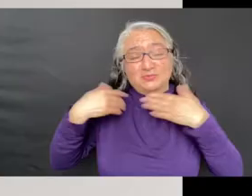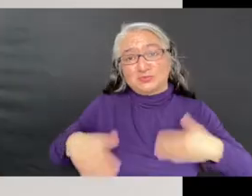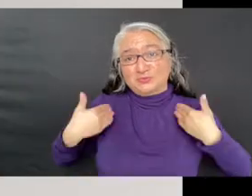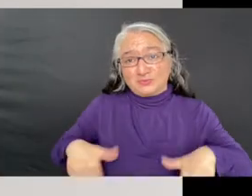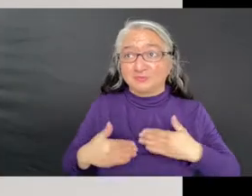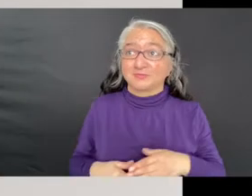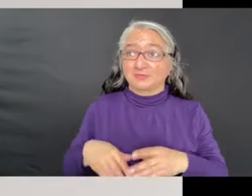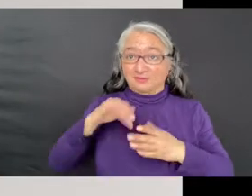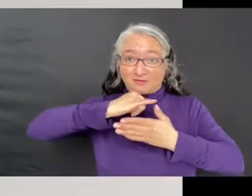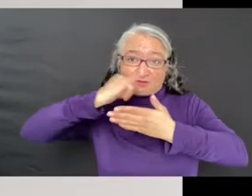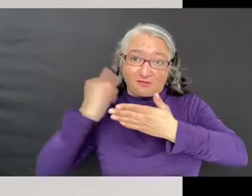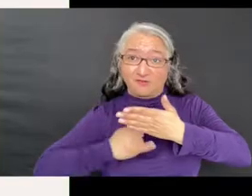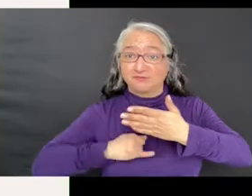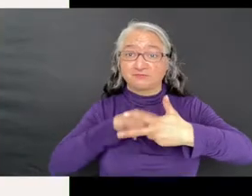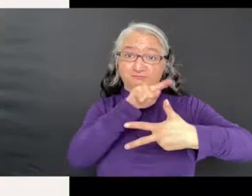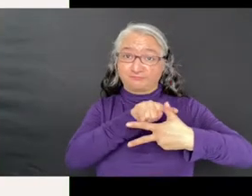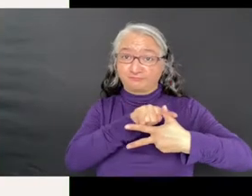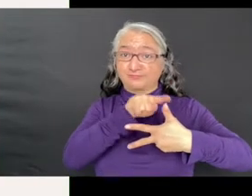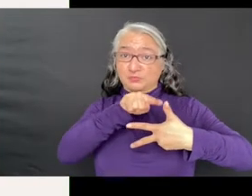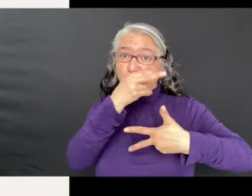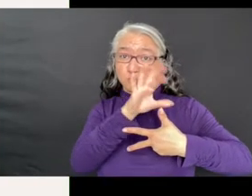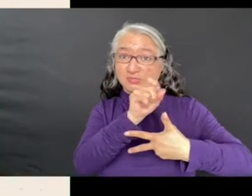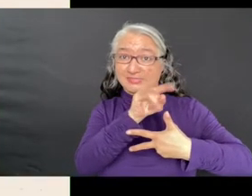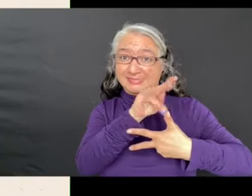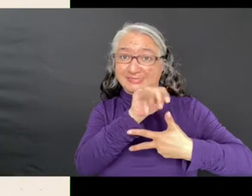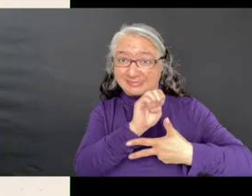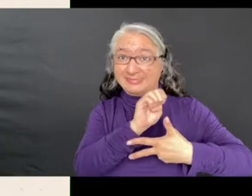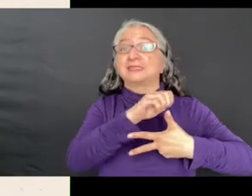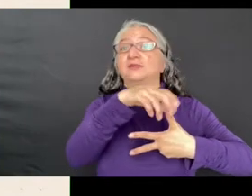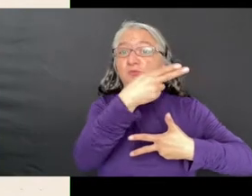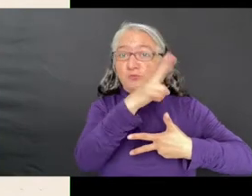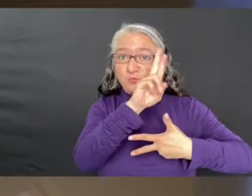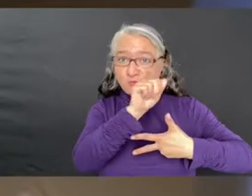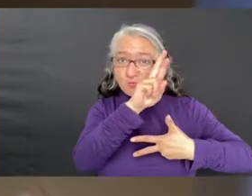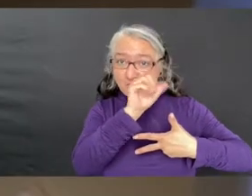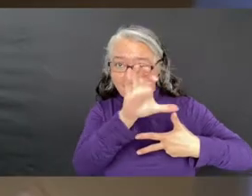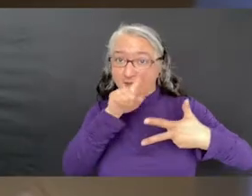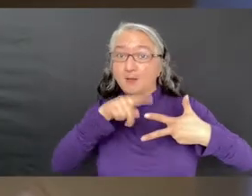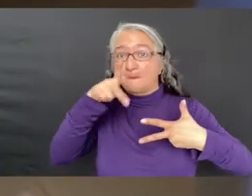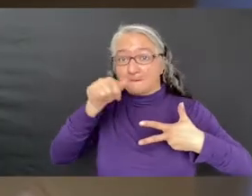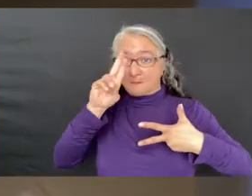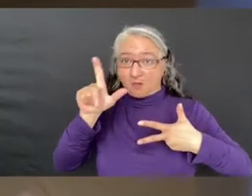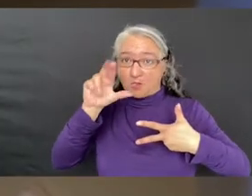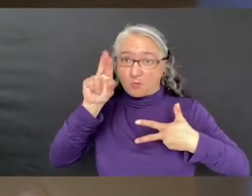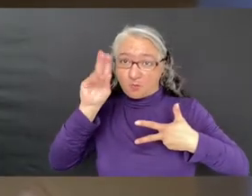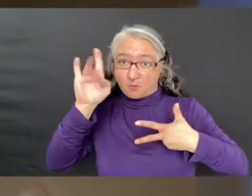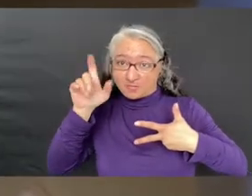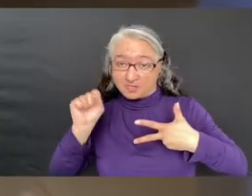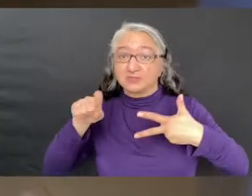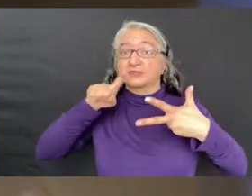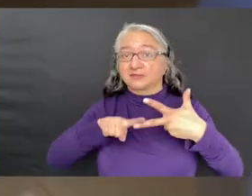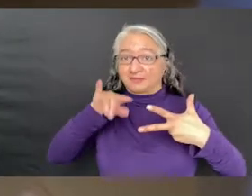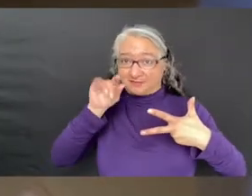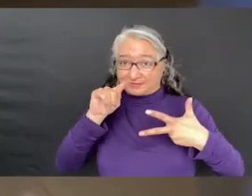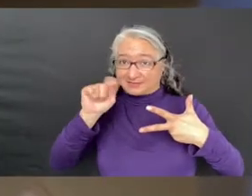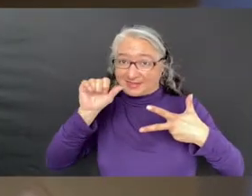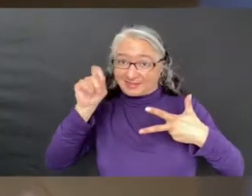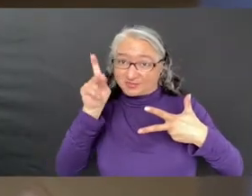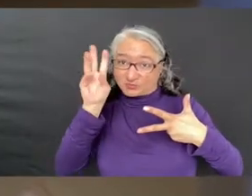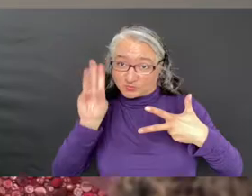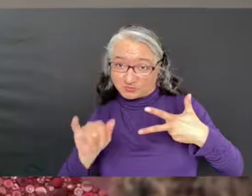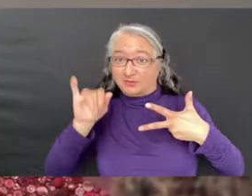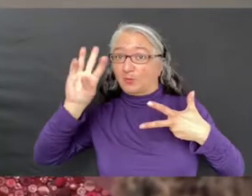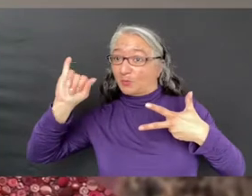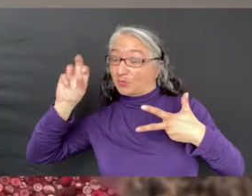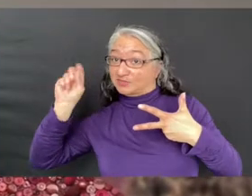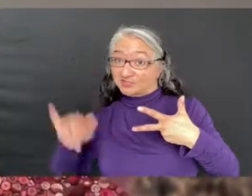Christine Kerouac, Paul Robles, and Takashi at Iwasaki. The show runs until April 24th. Please look at our